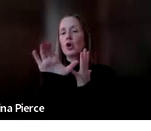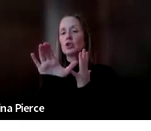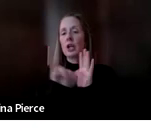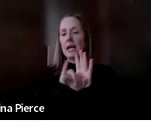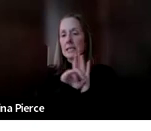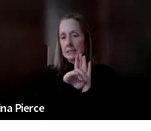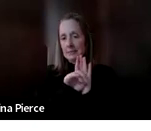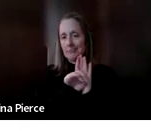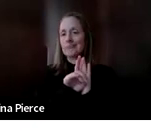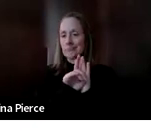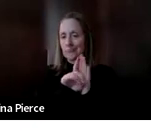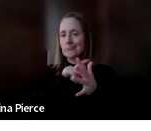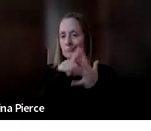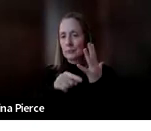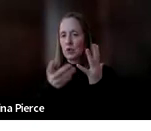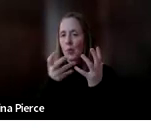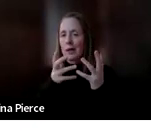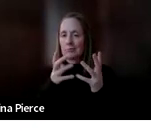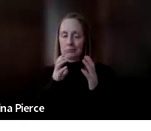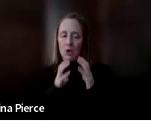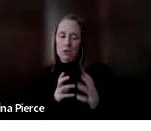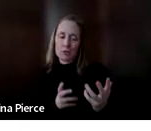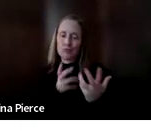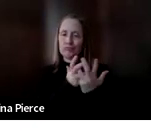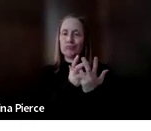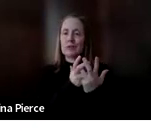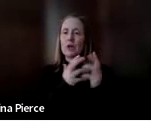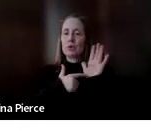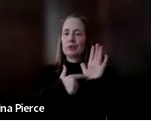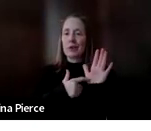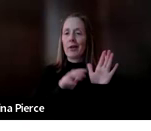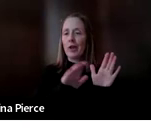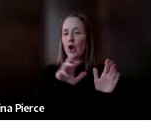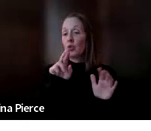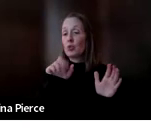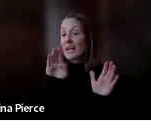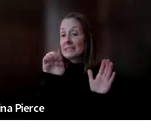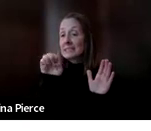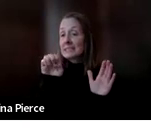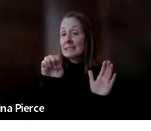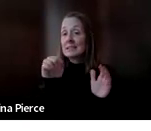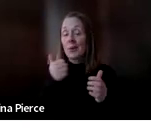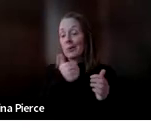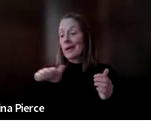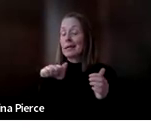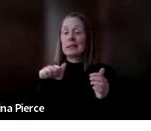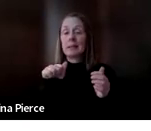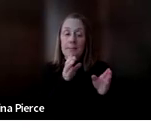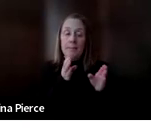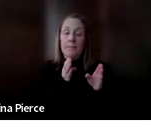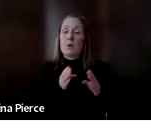to look at making sure we're customizing the symbols to reflect the individual's race and adding any of their personally relevant vocabulary.